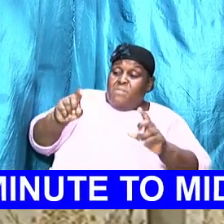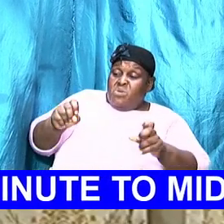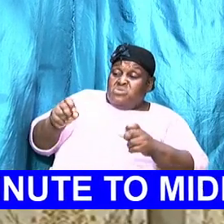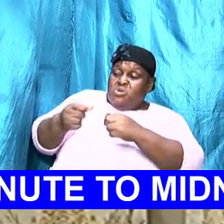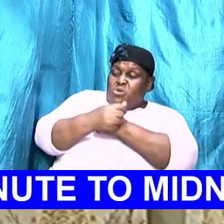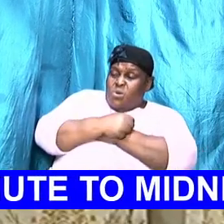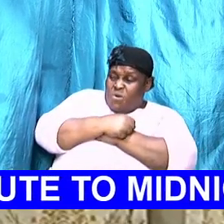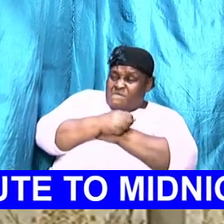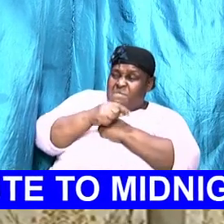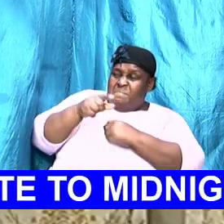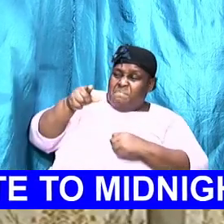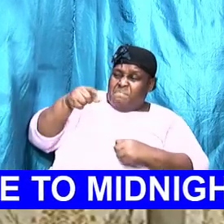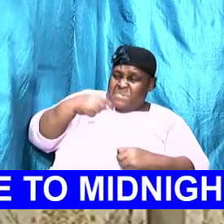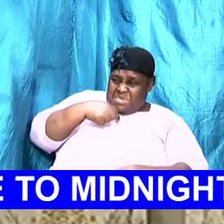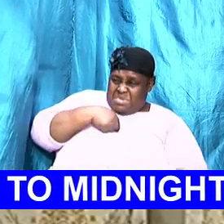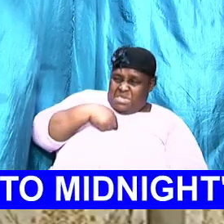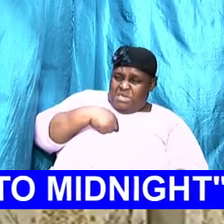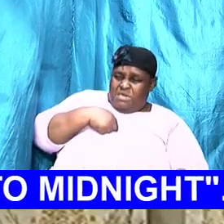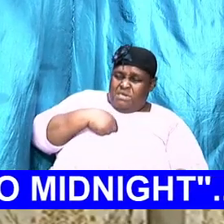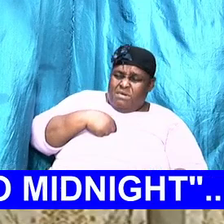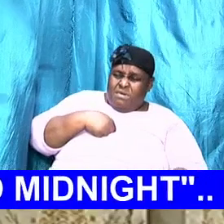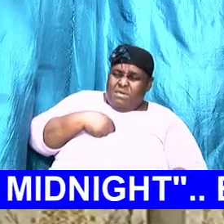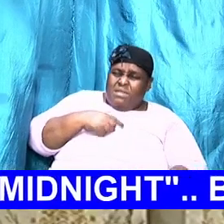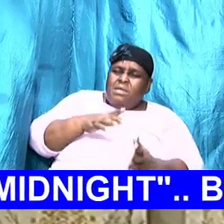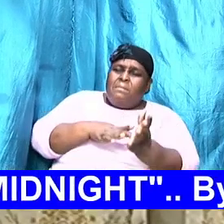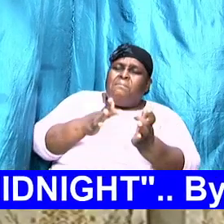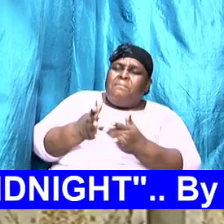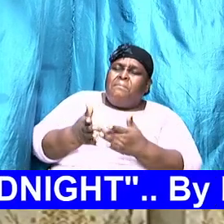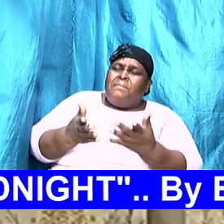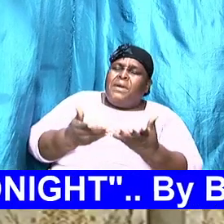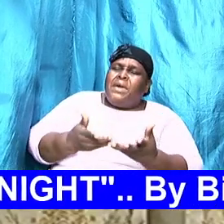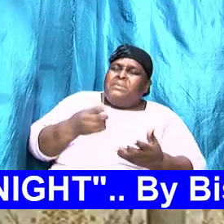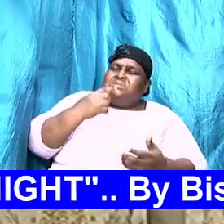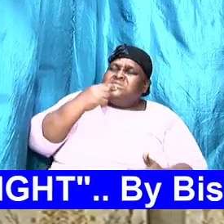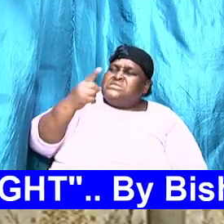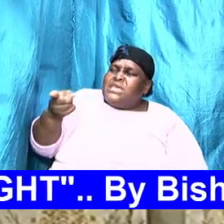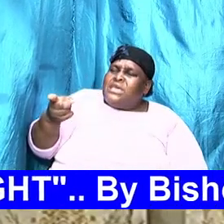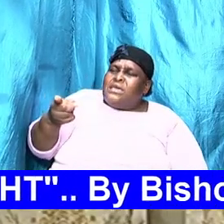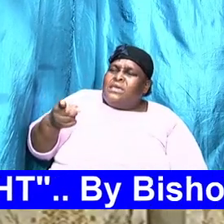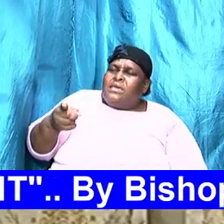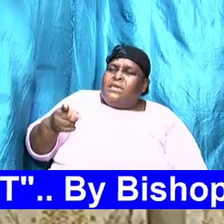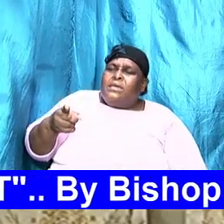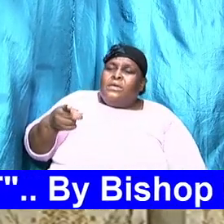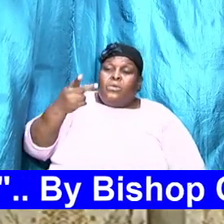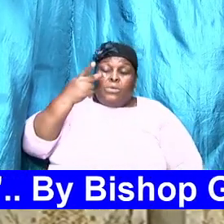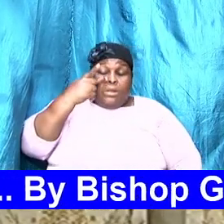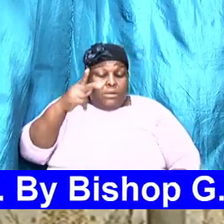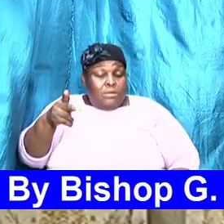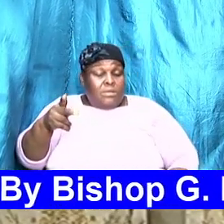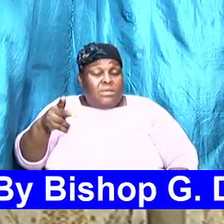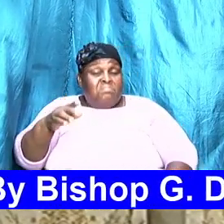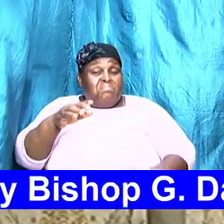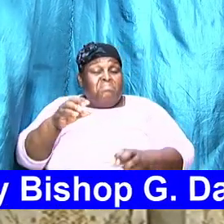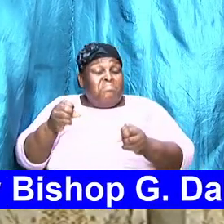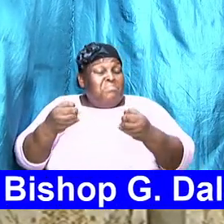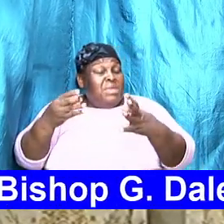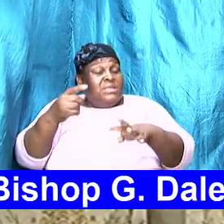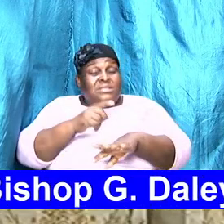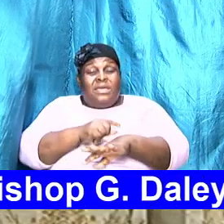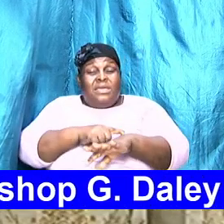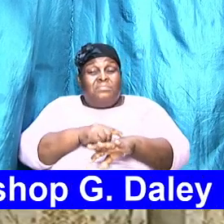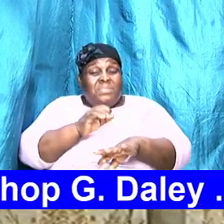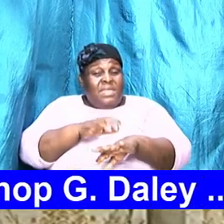We are looking many times at this thing without understanding and recognizing